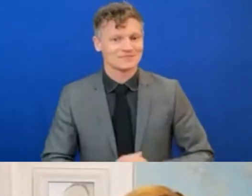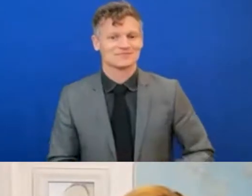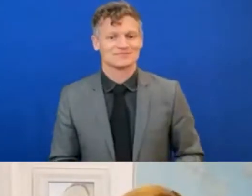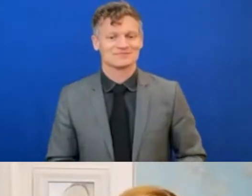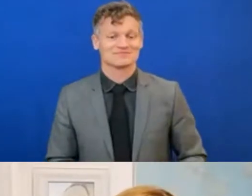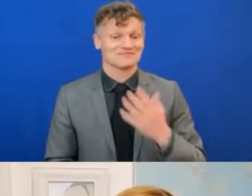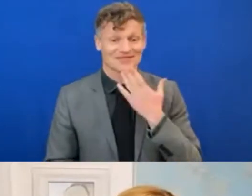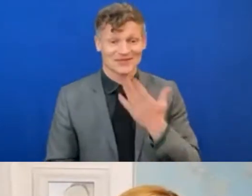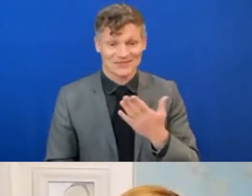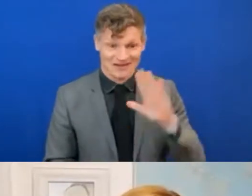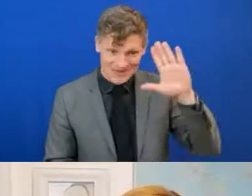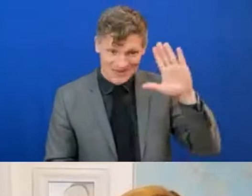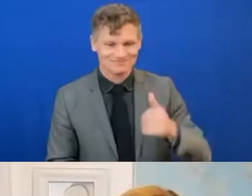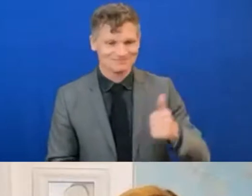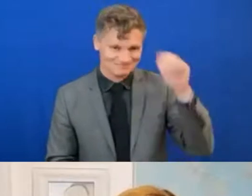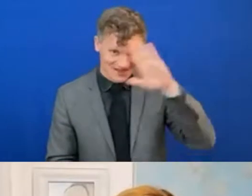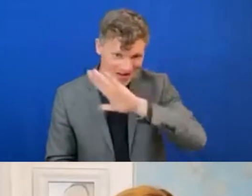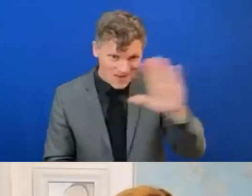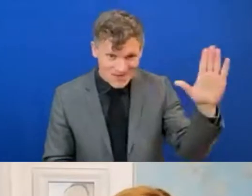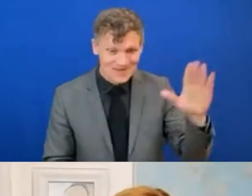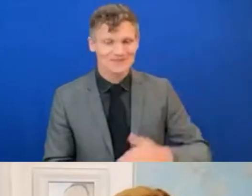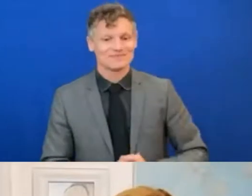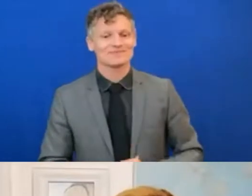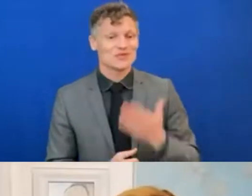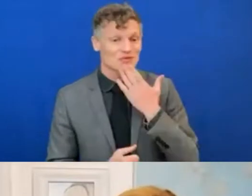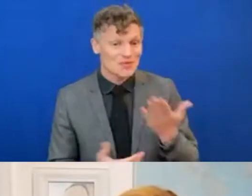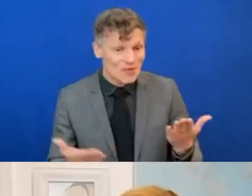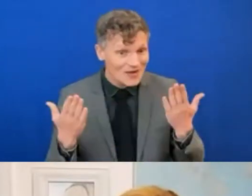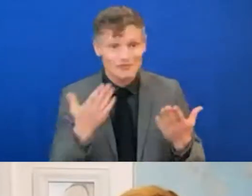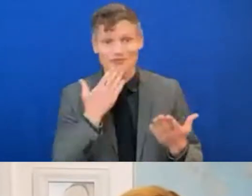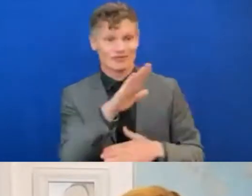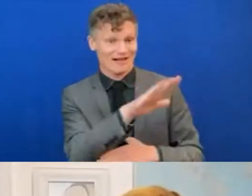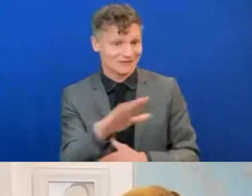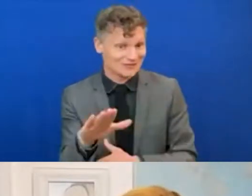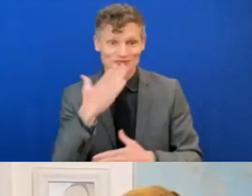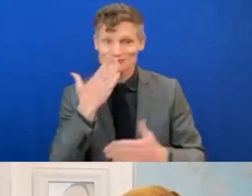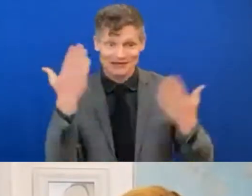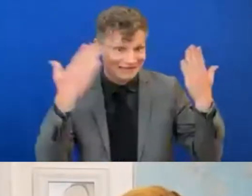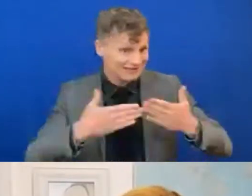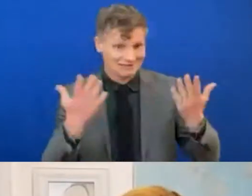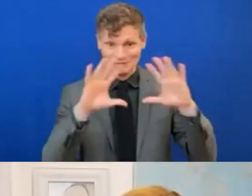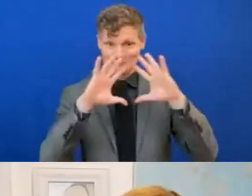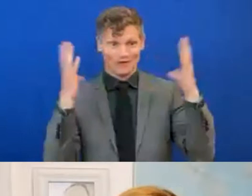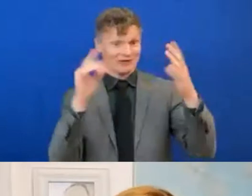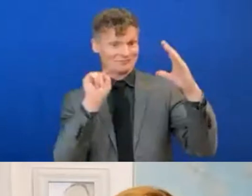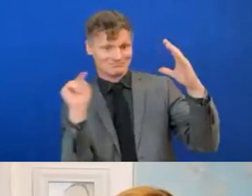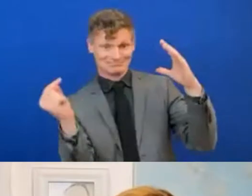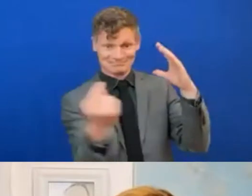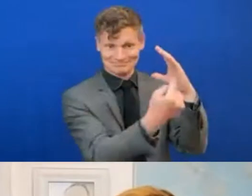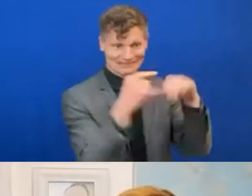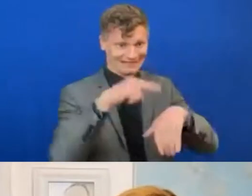you. Hi, David. Hello, everyone on the call. Good morning, good afternoon, good evening, wherever you are in the world. I know that